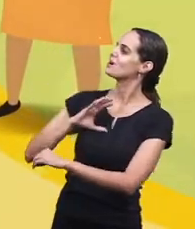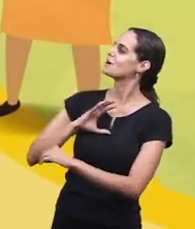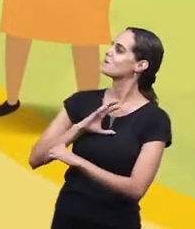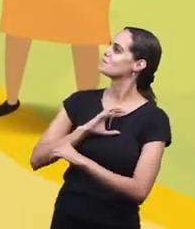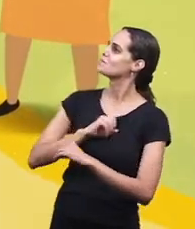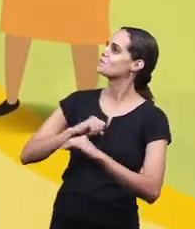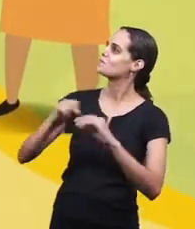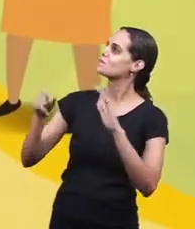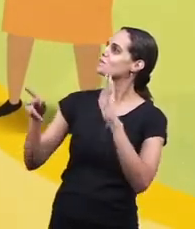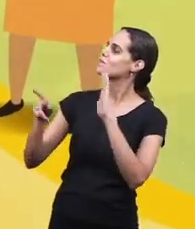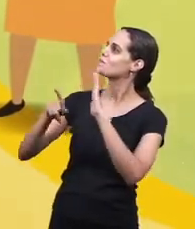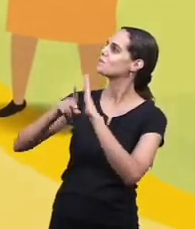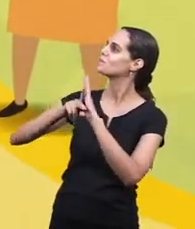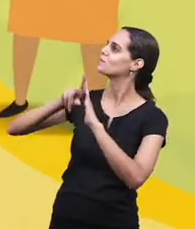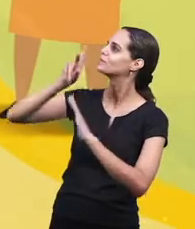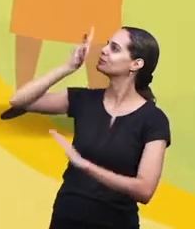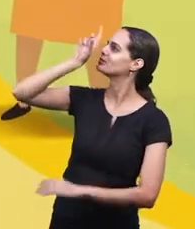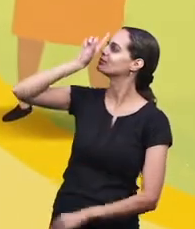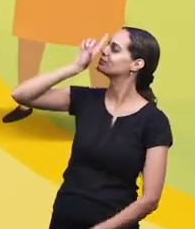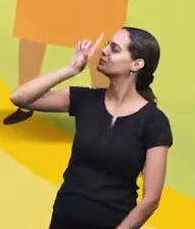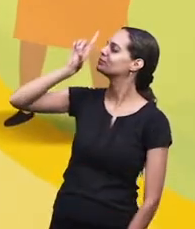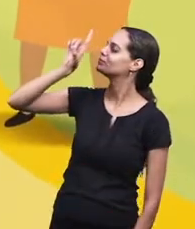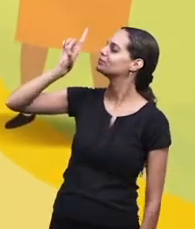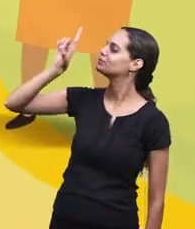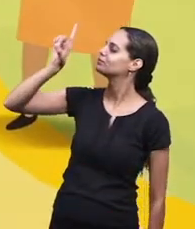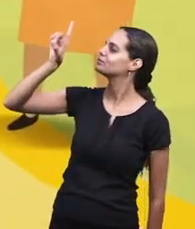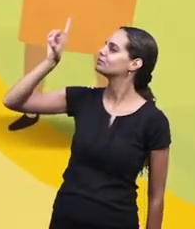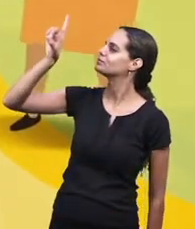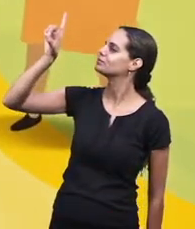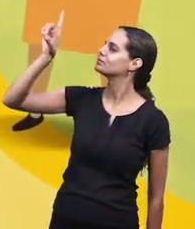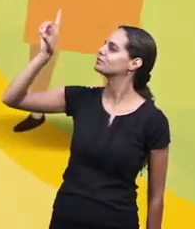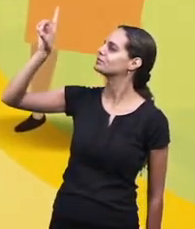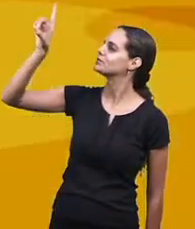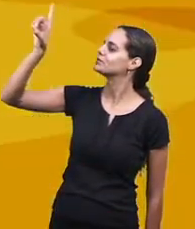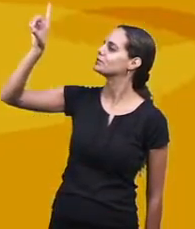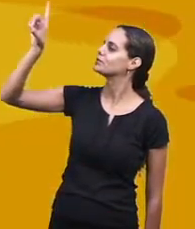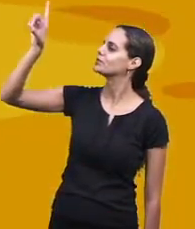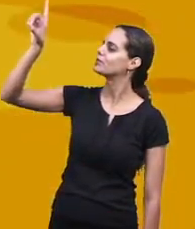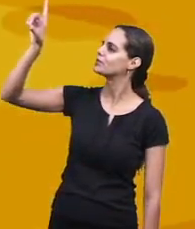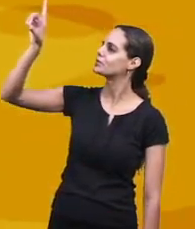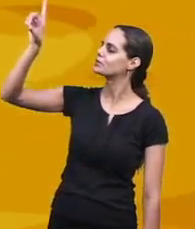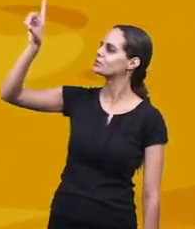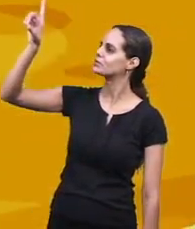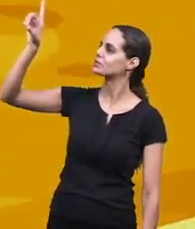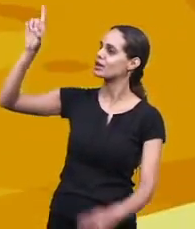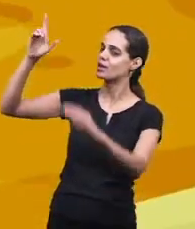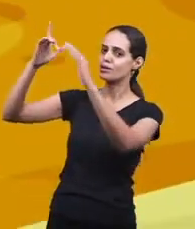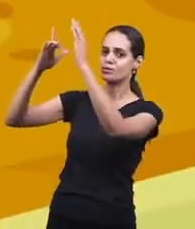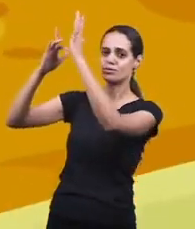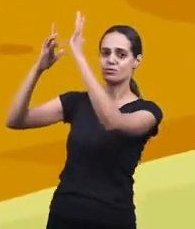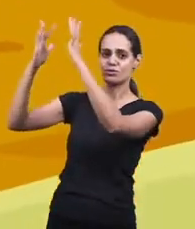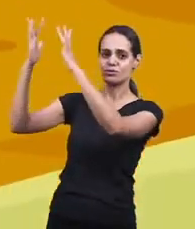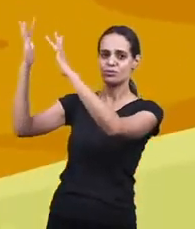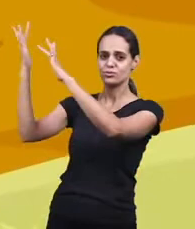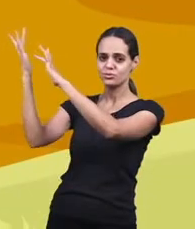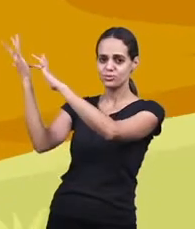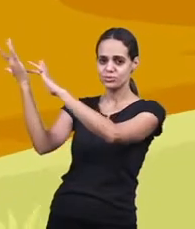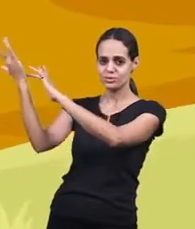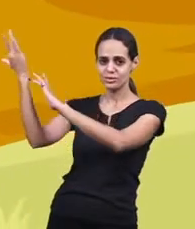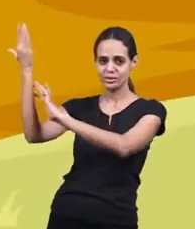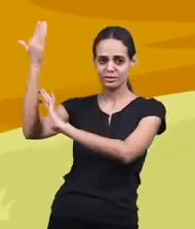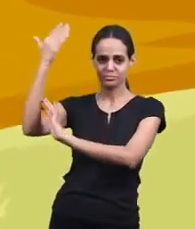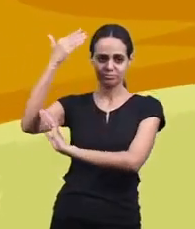his peace began to rain in me